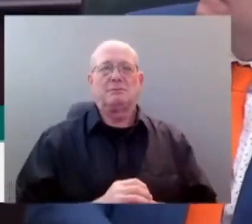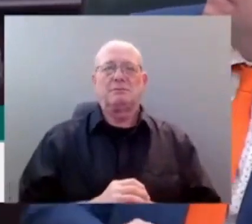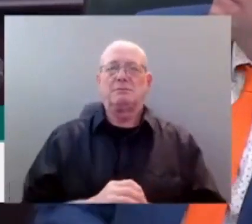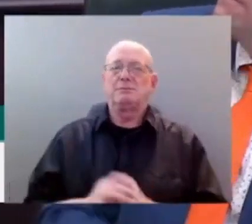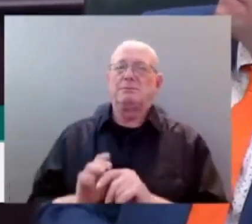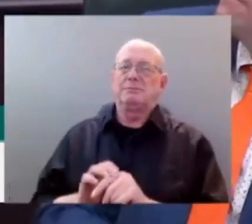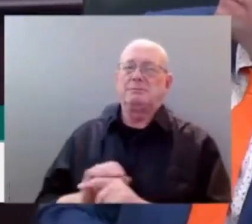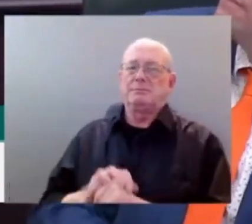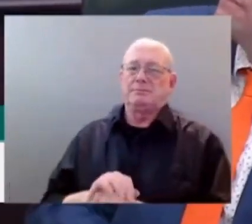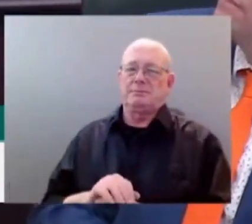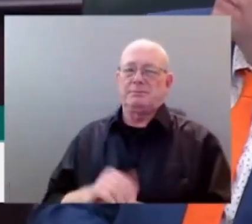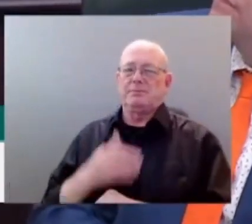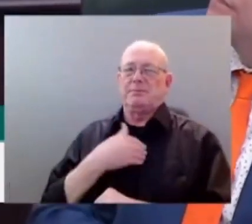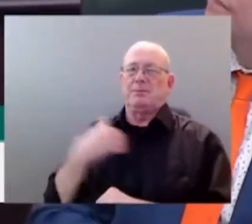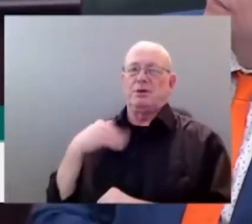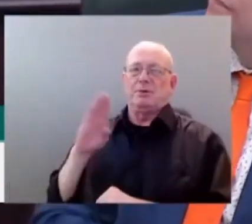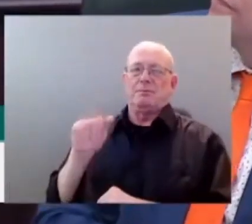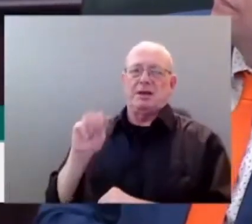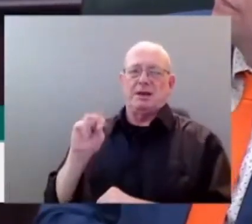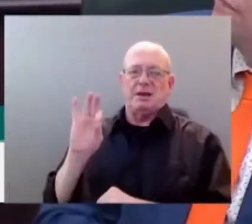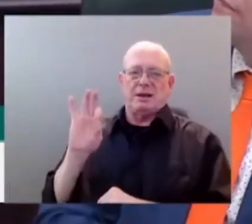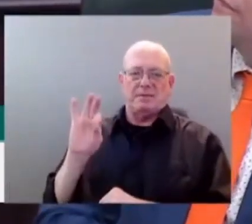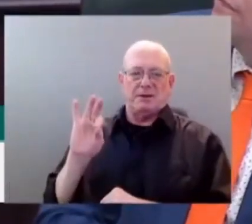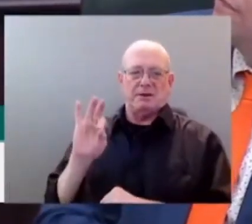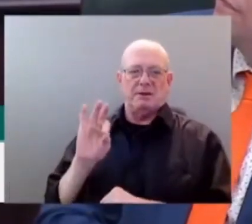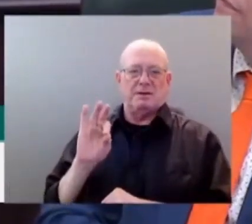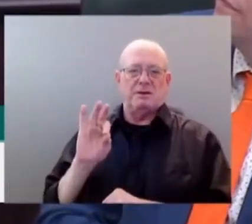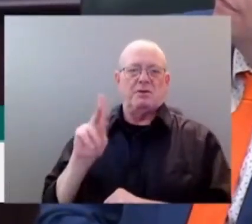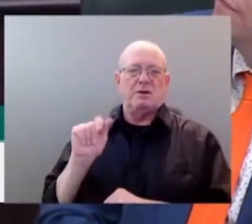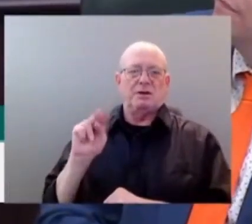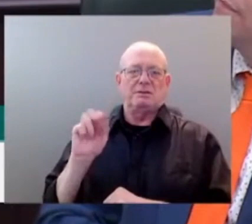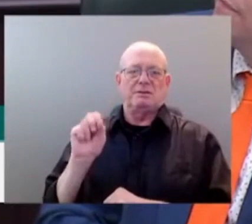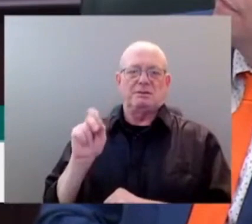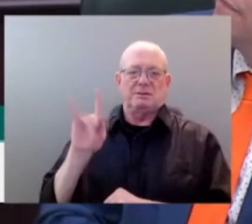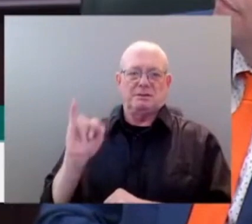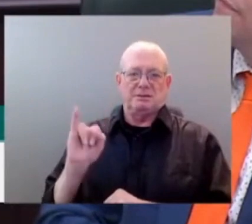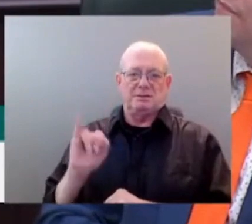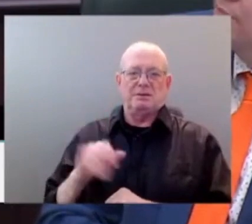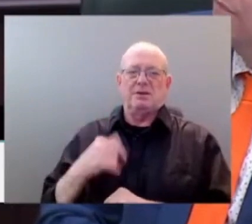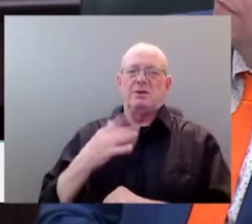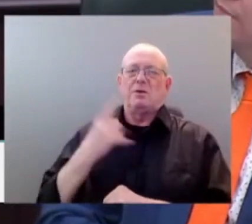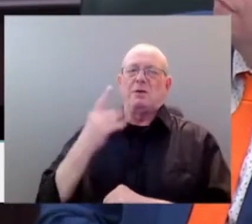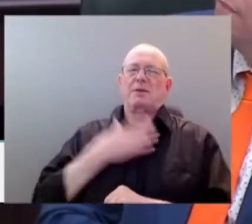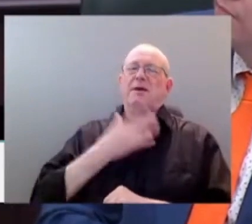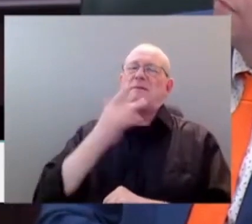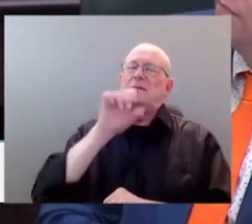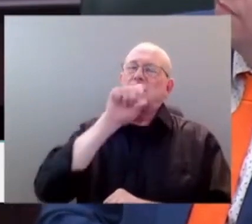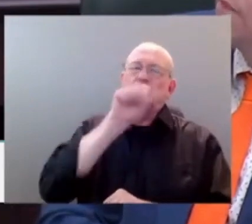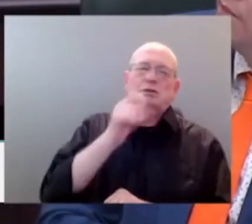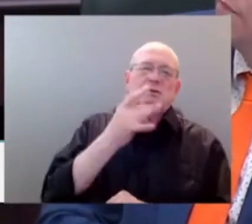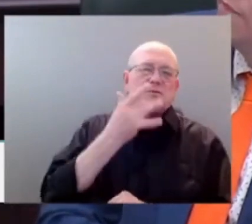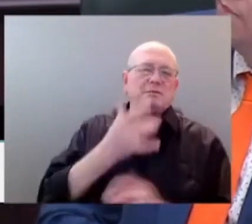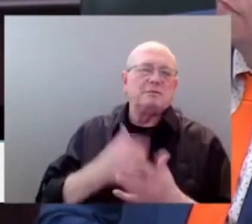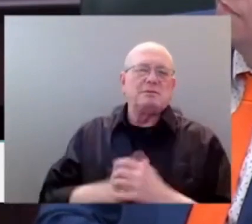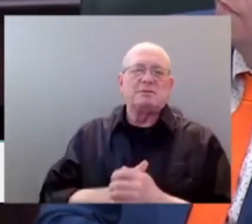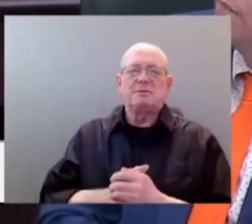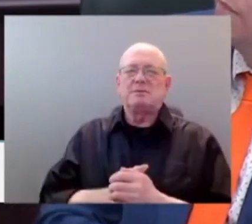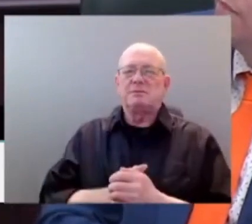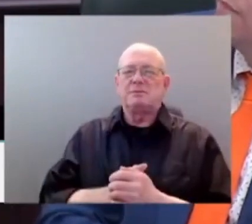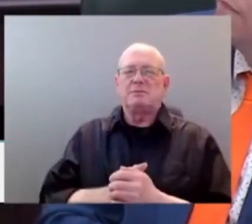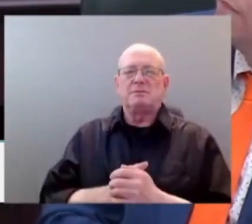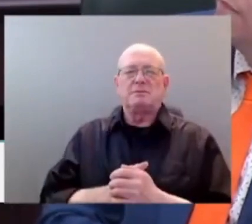One of the things I love best about Alberta is its natural beauty. The mountains and the eastern slopes are gorgeous, but there's much more.